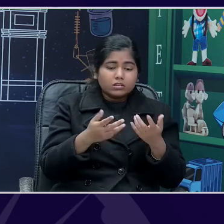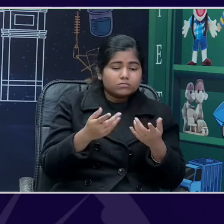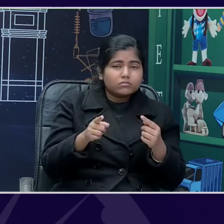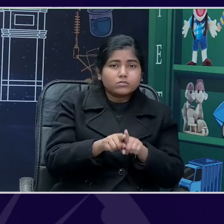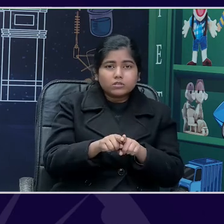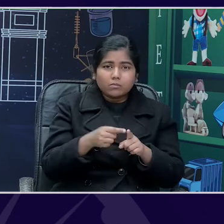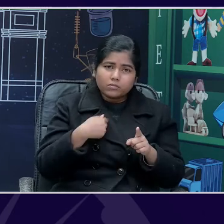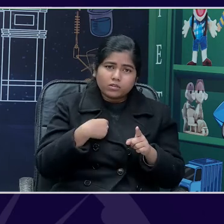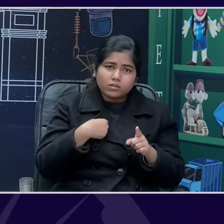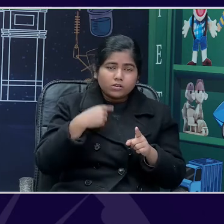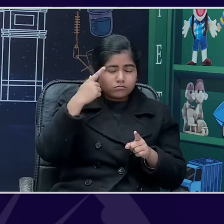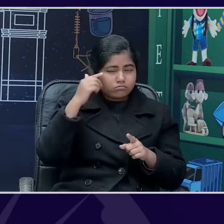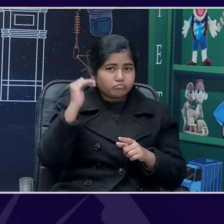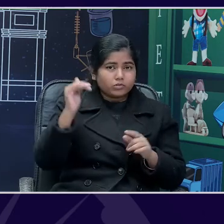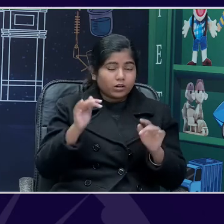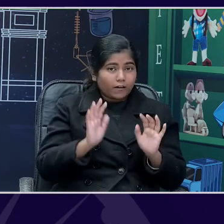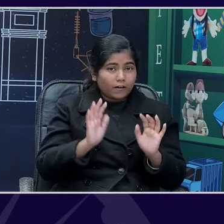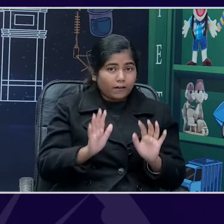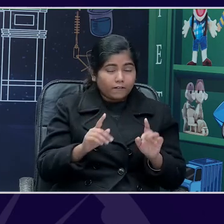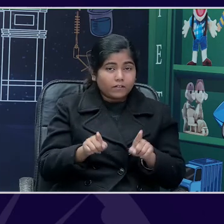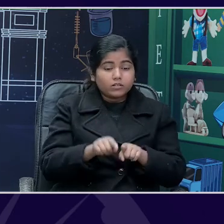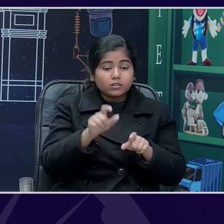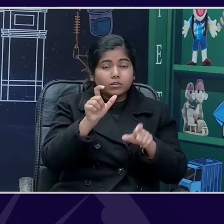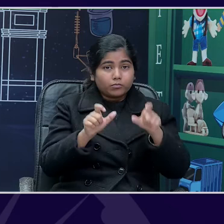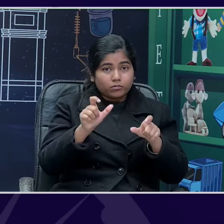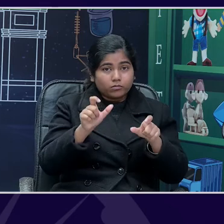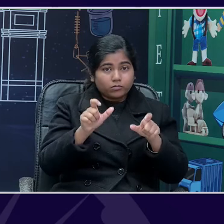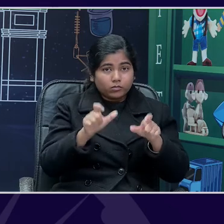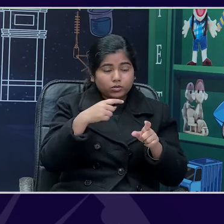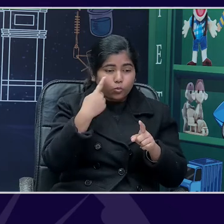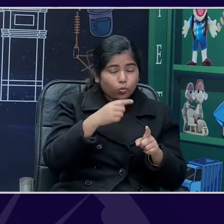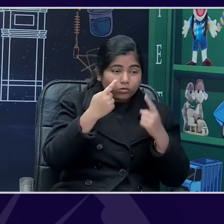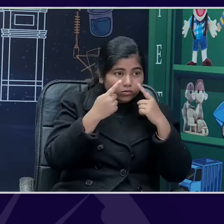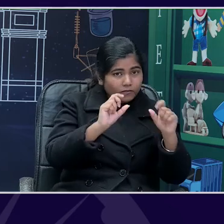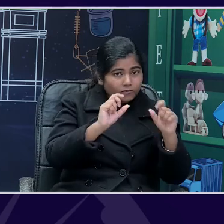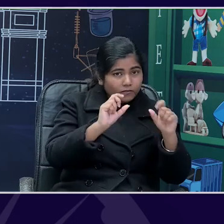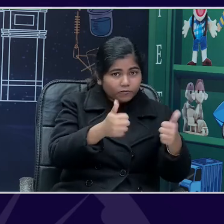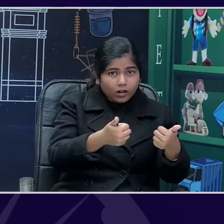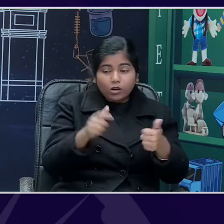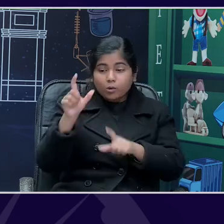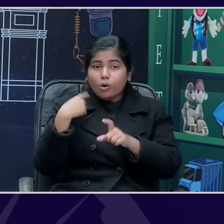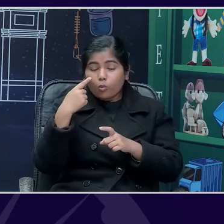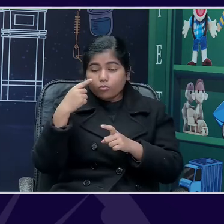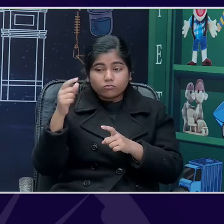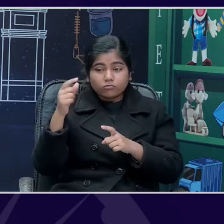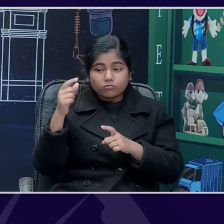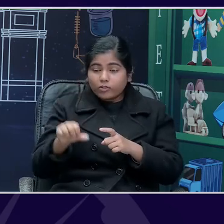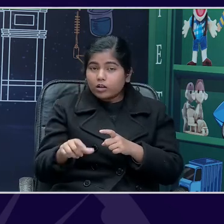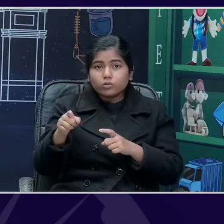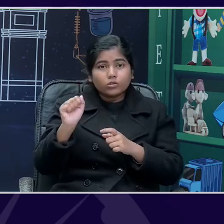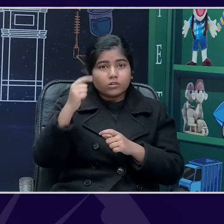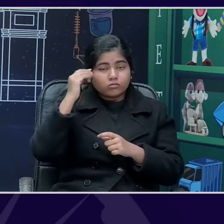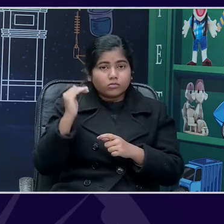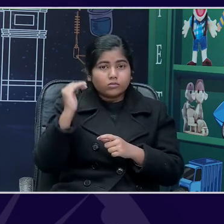as intelligent as, you know, children who have sight. So, I would always begin a lesson by asking for,